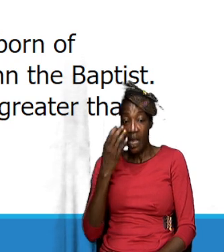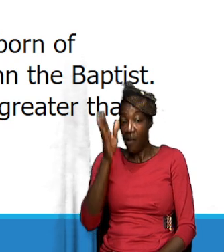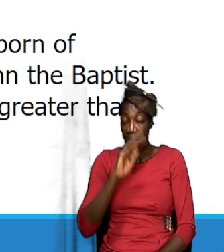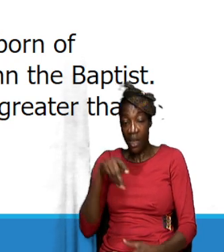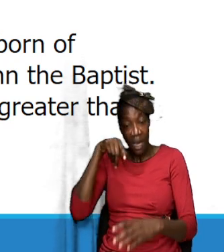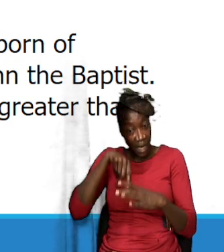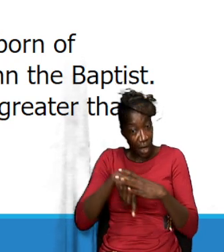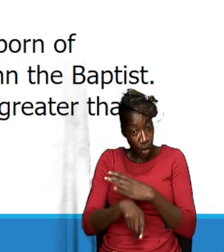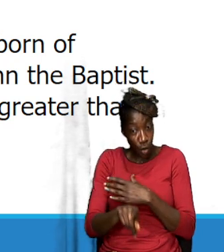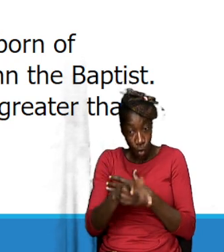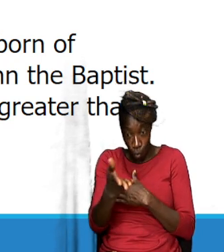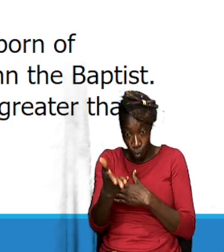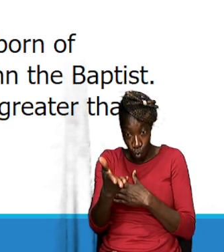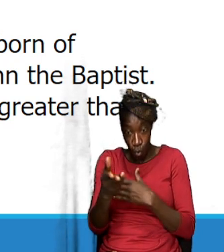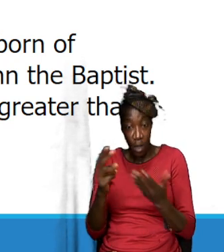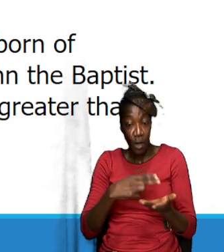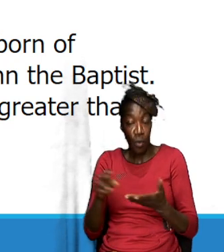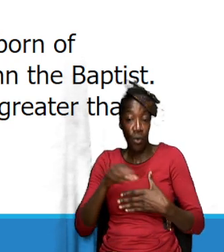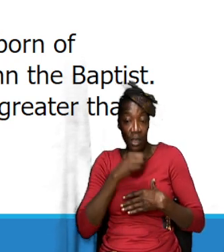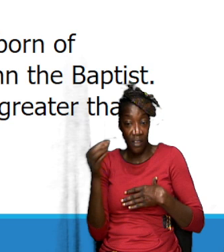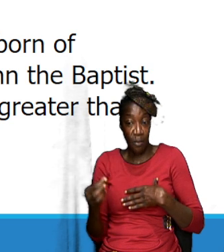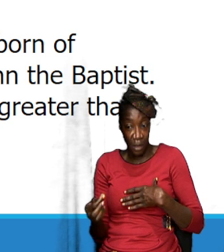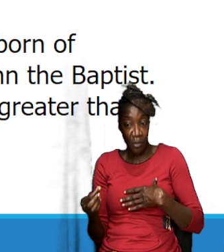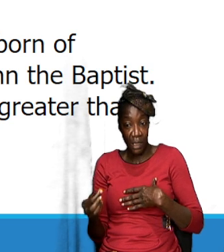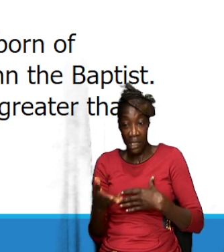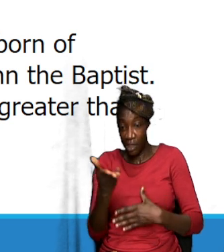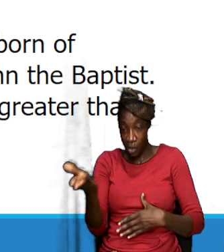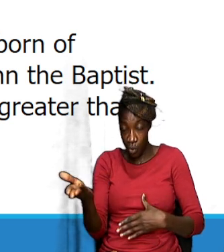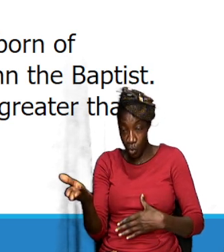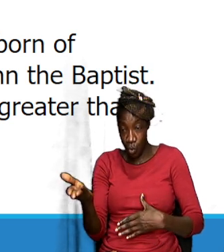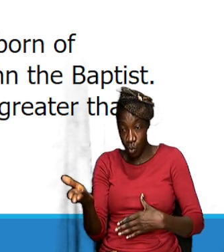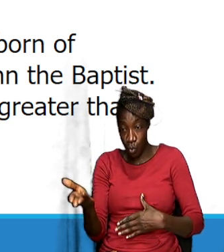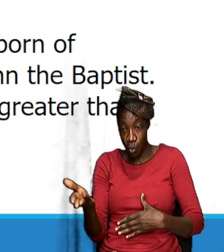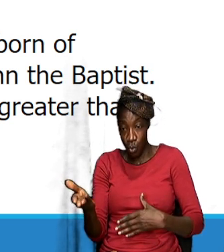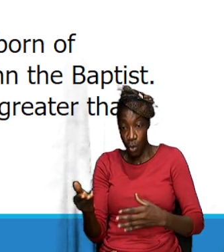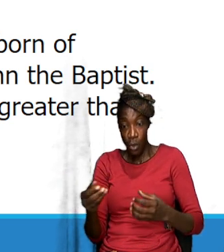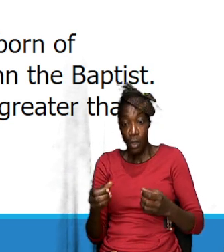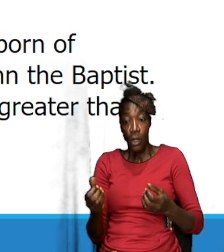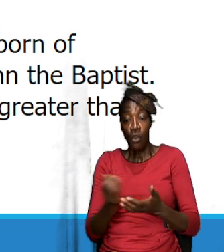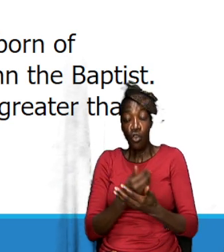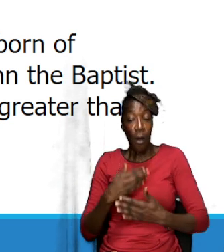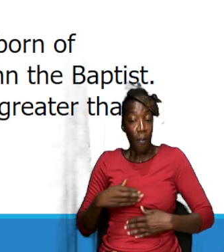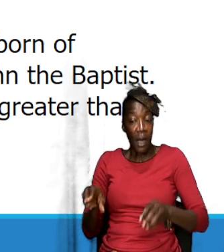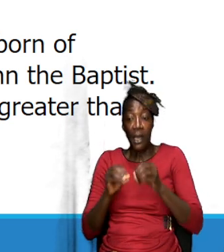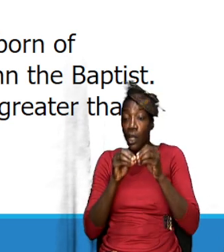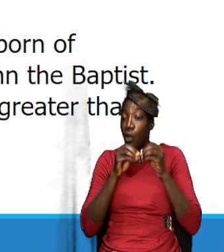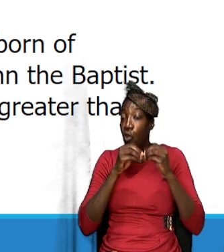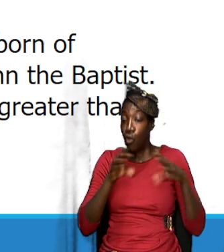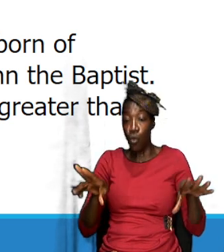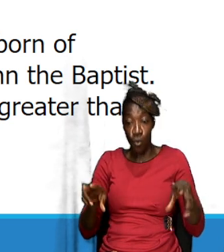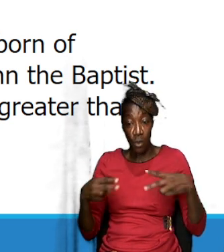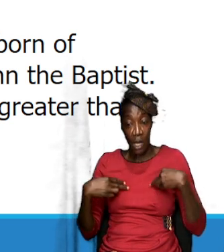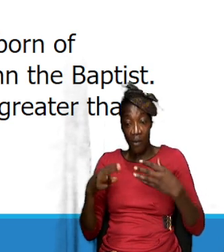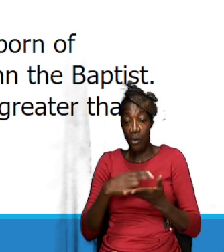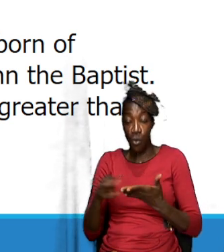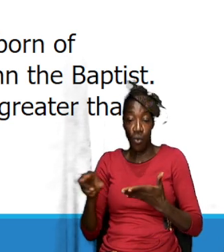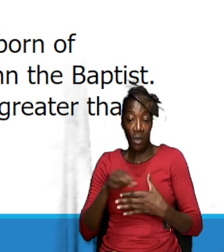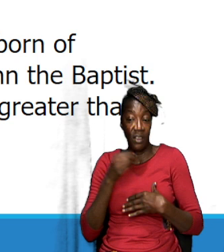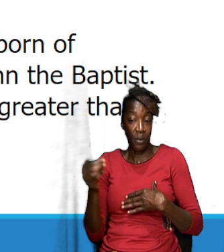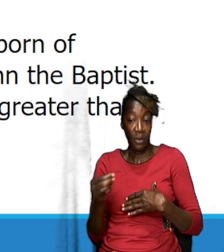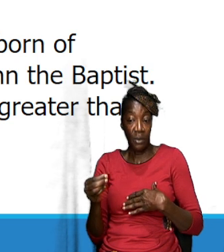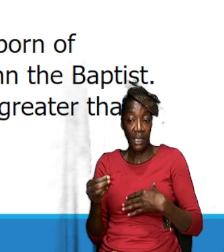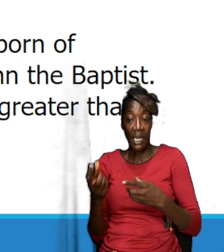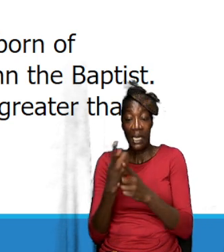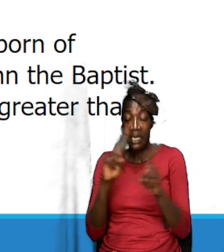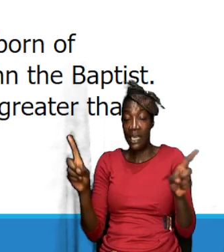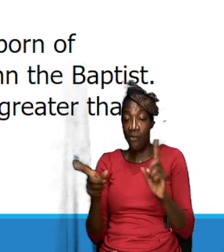Holy Ghost is in you as opposed to somebody without the Holy Ghost you know that is the difference that we are speaking